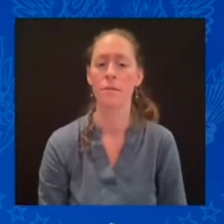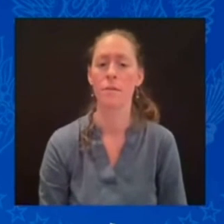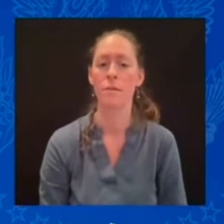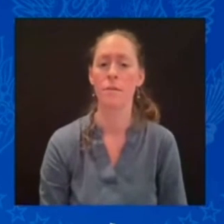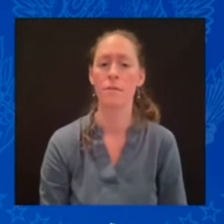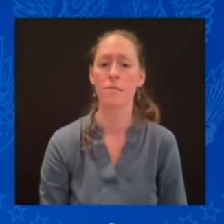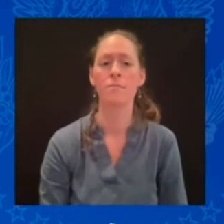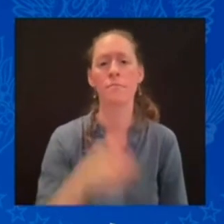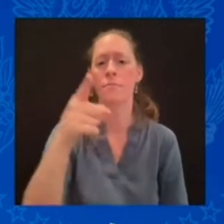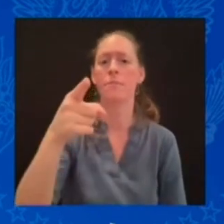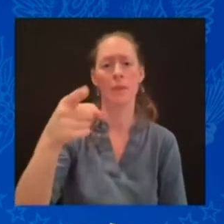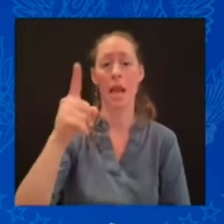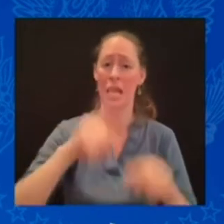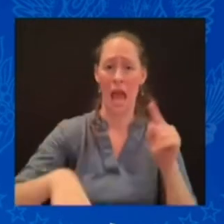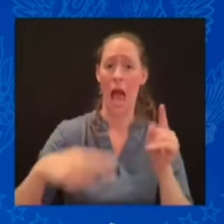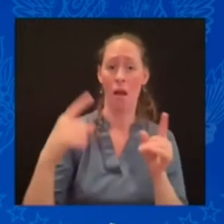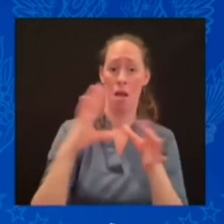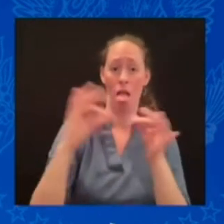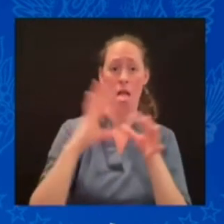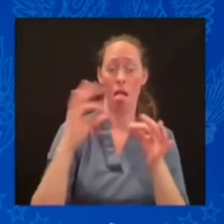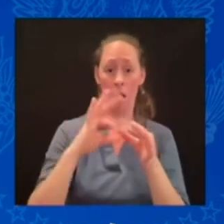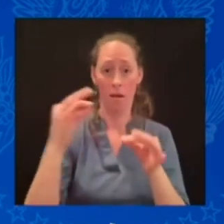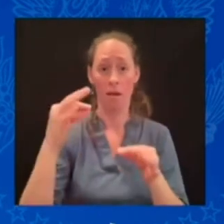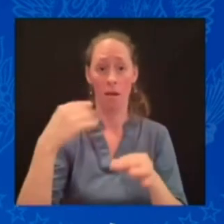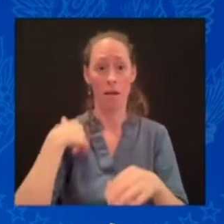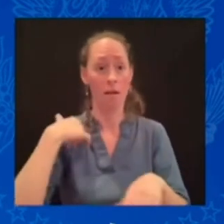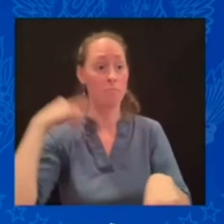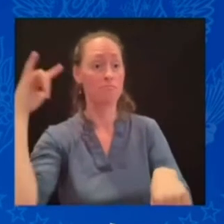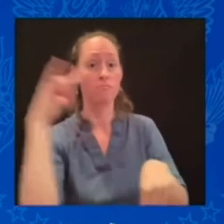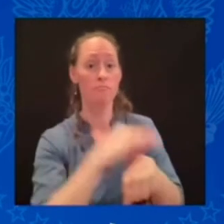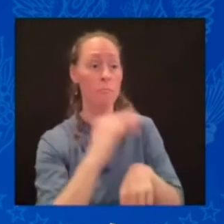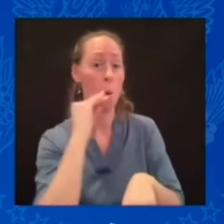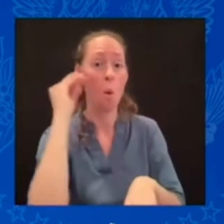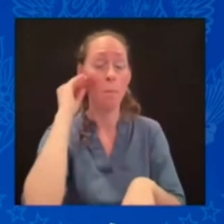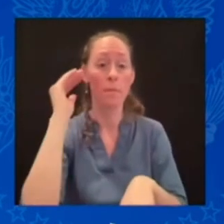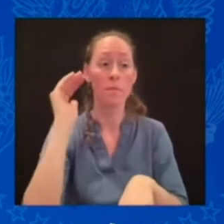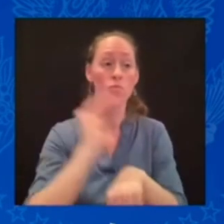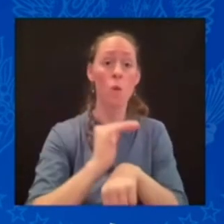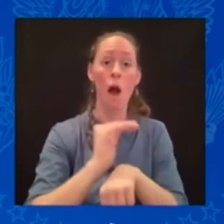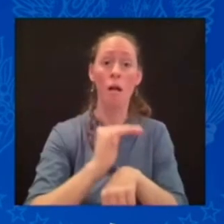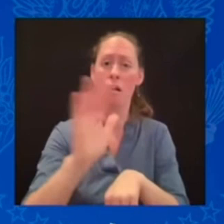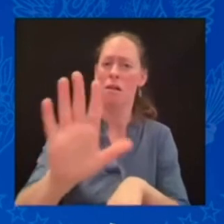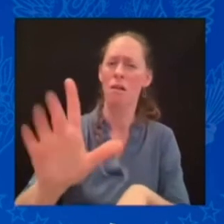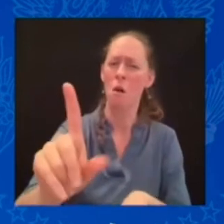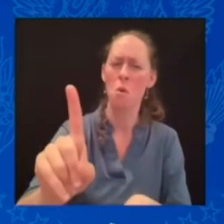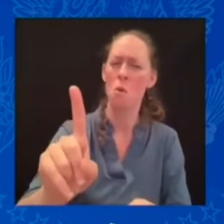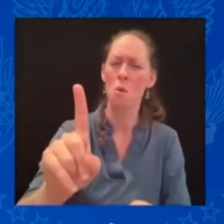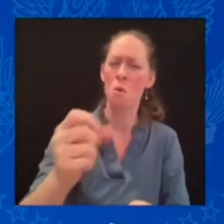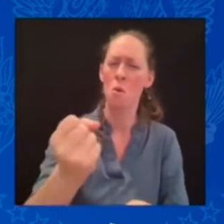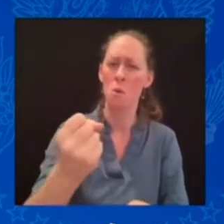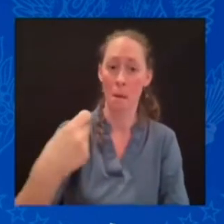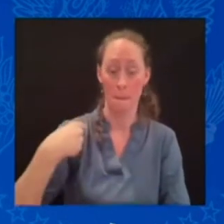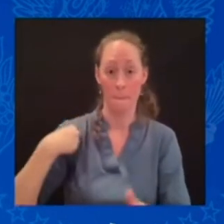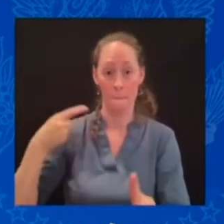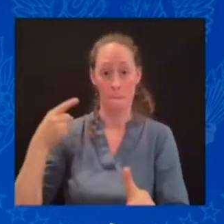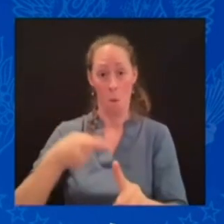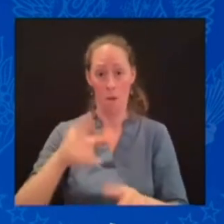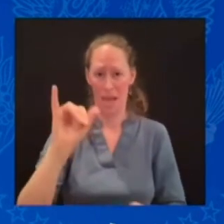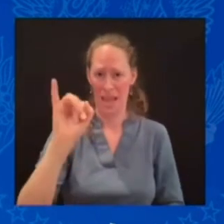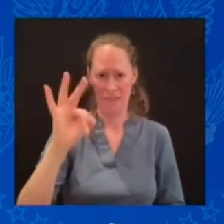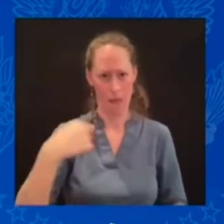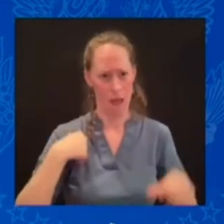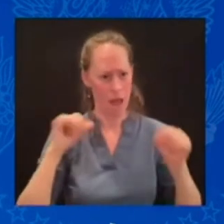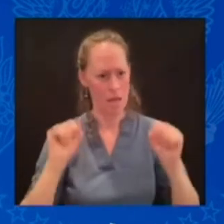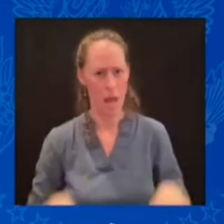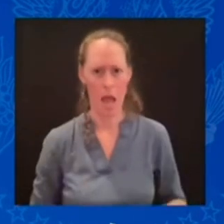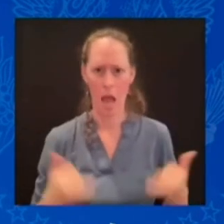do. I'm saying as sure as anything can possibly be said about American foreign policy, we will stay connected